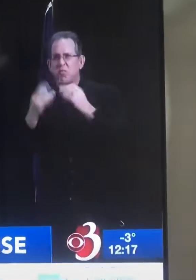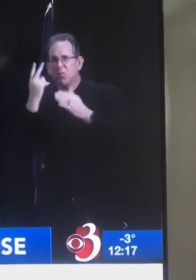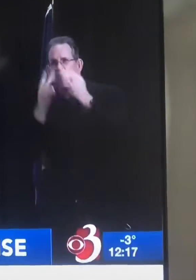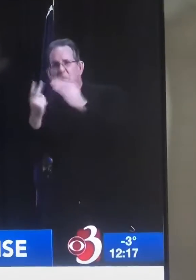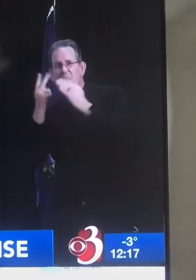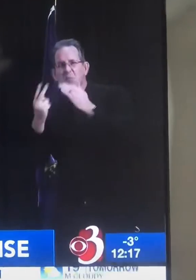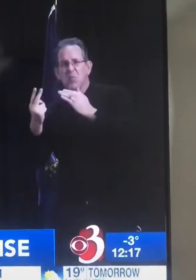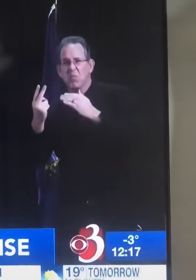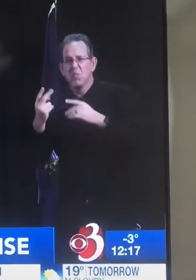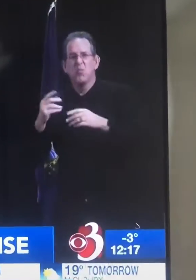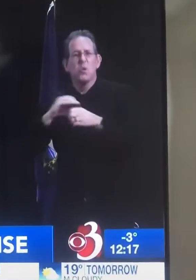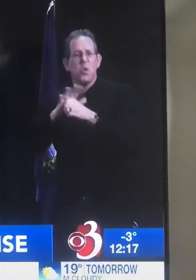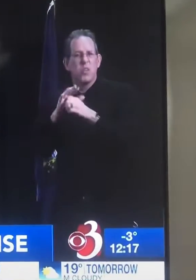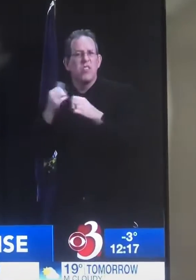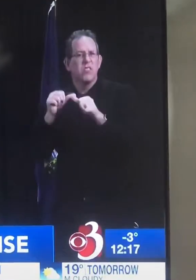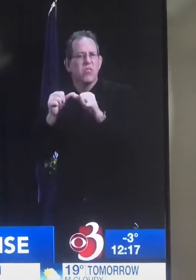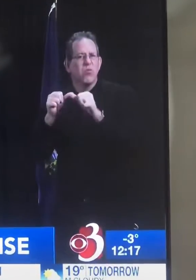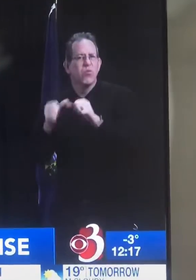Well,